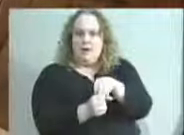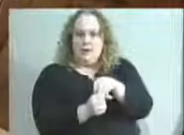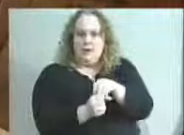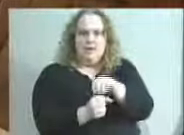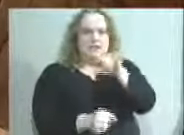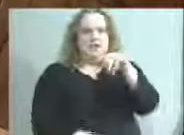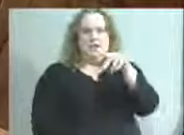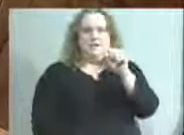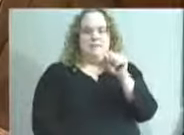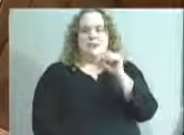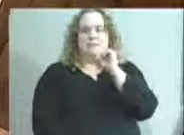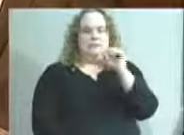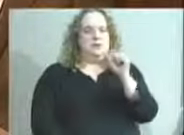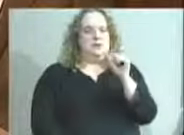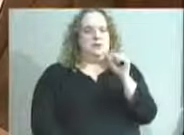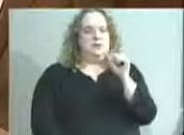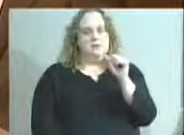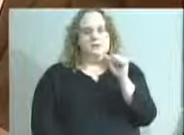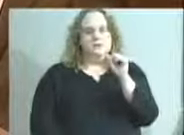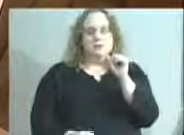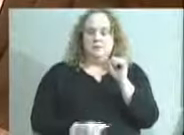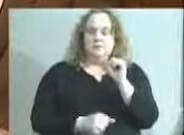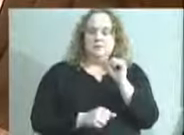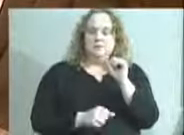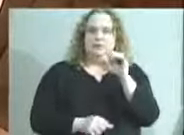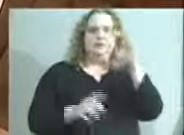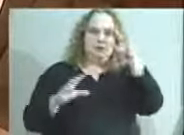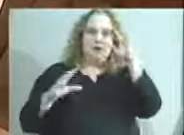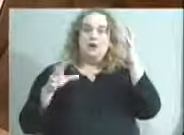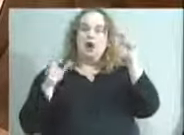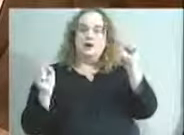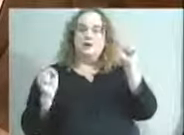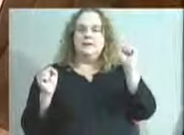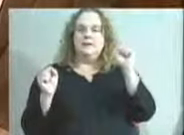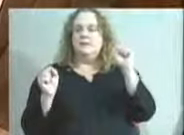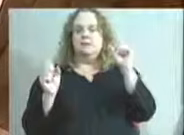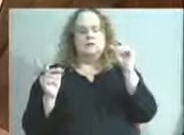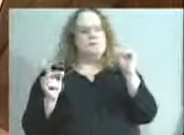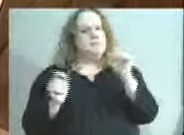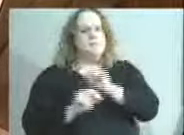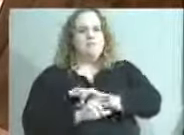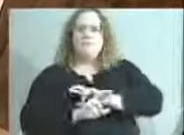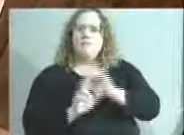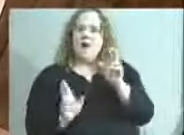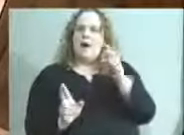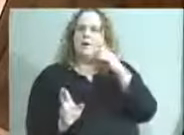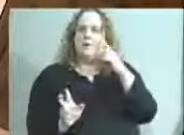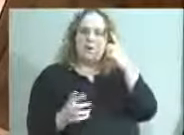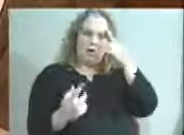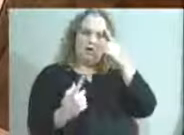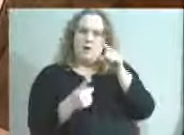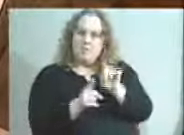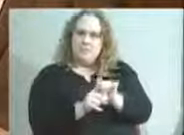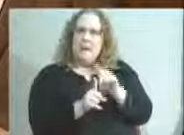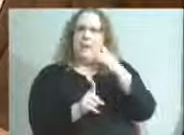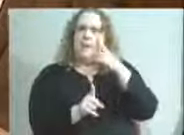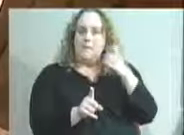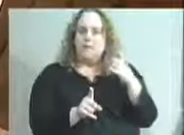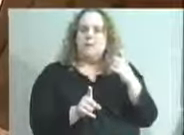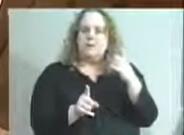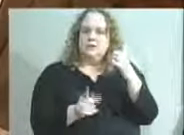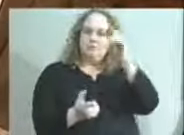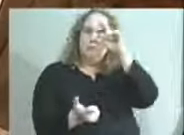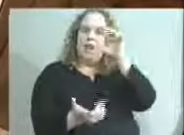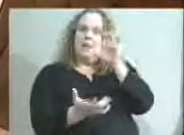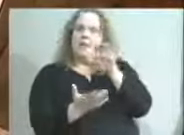flinch when we started talking about a compact between JCPS and the city because I believe she shares some of those same